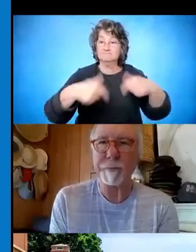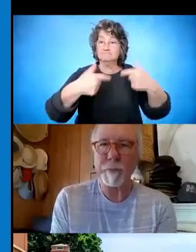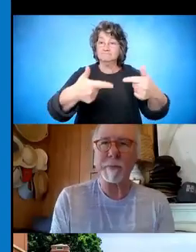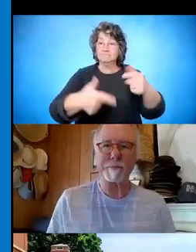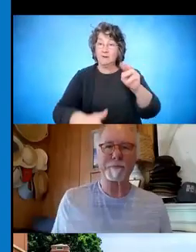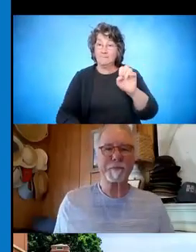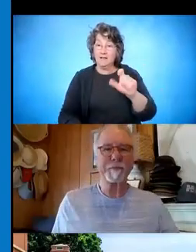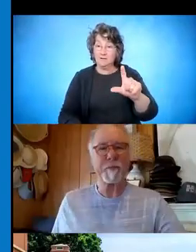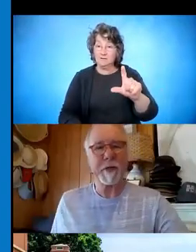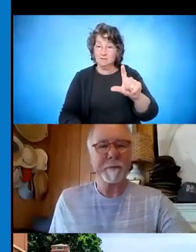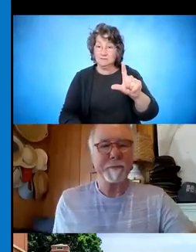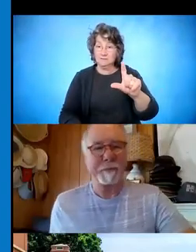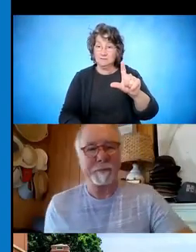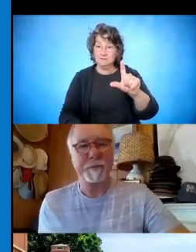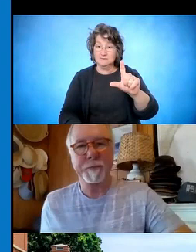Ruth.